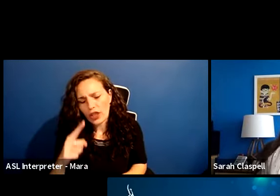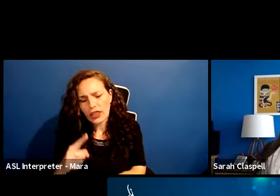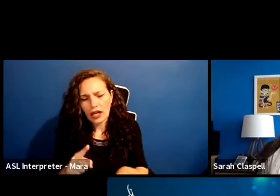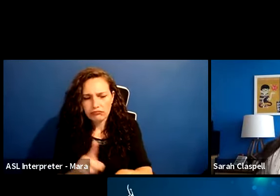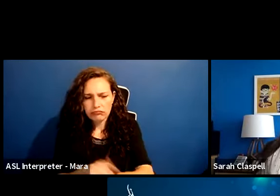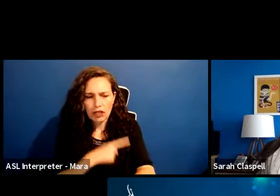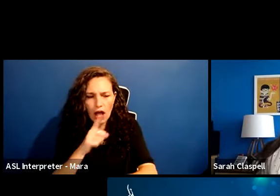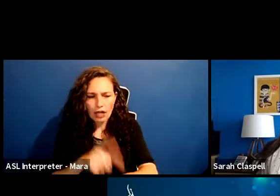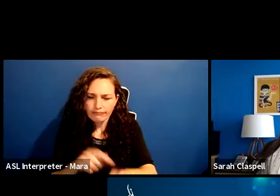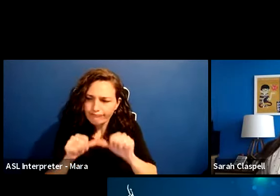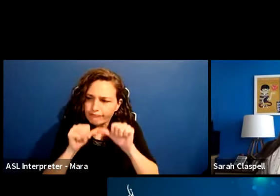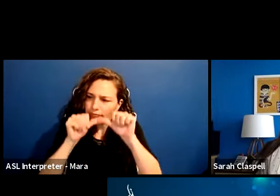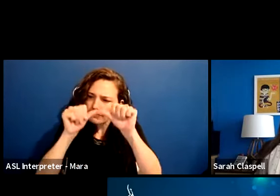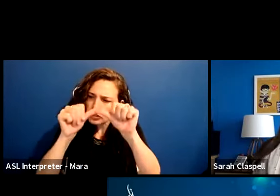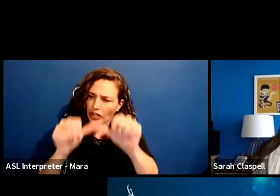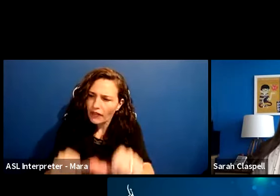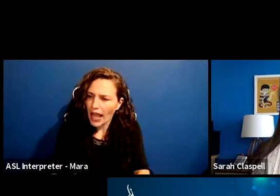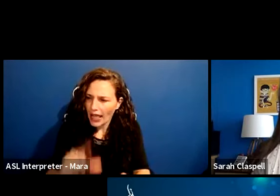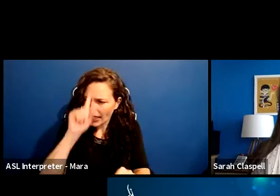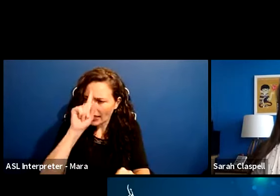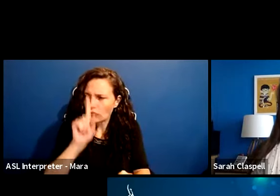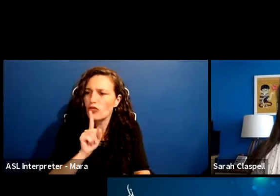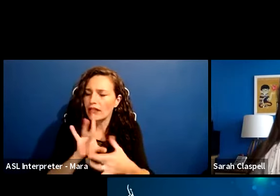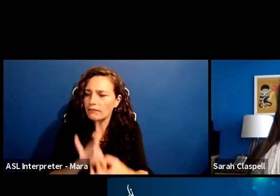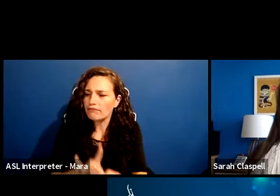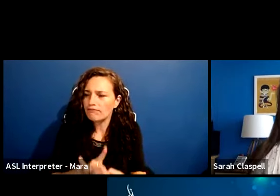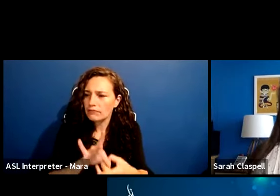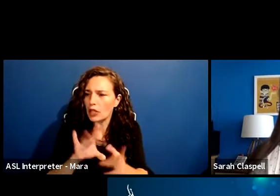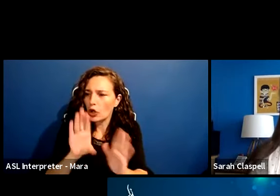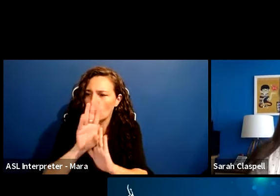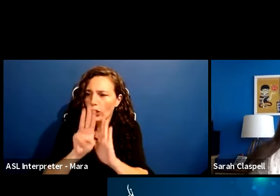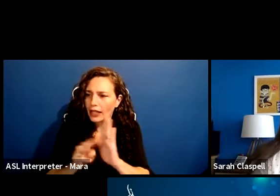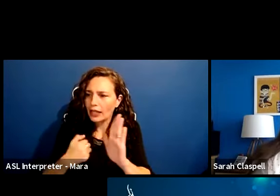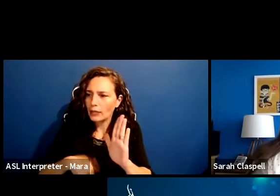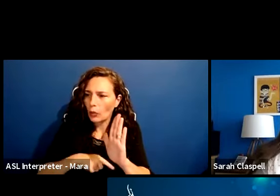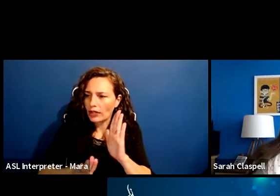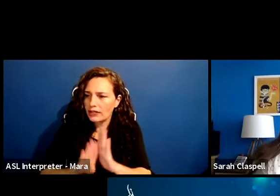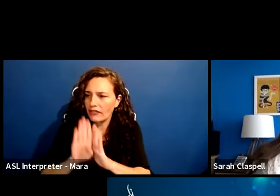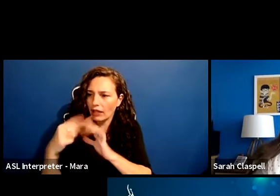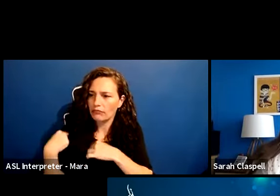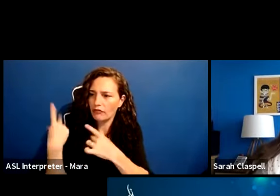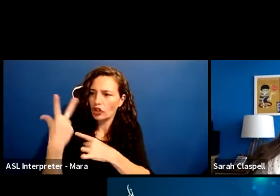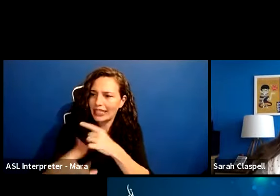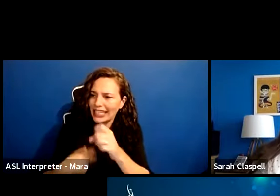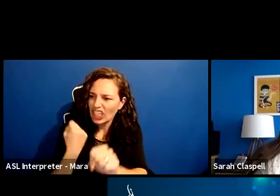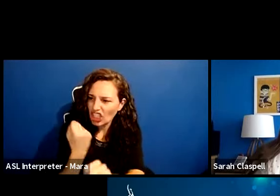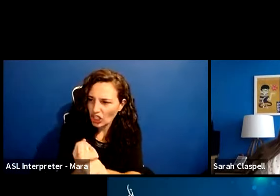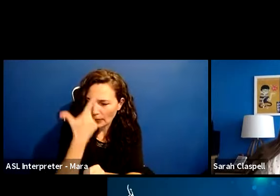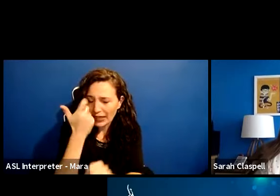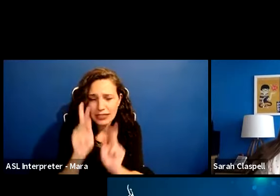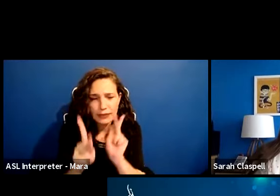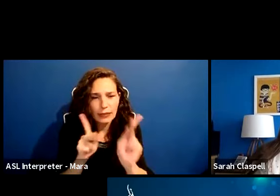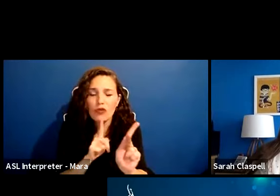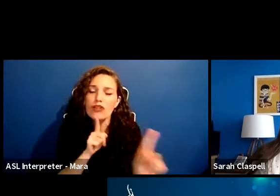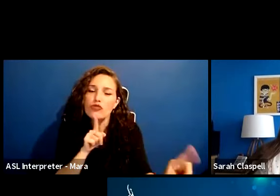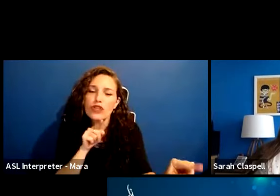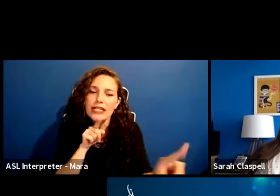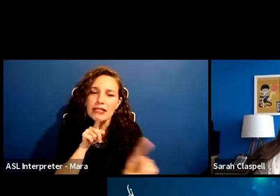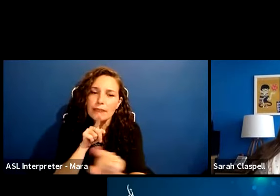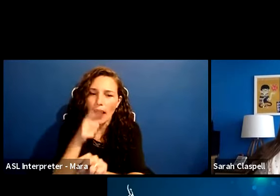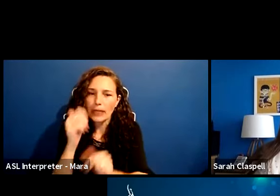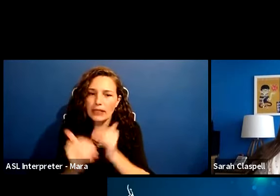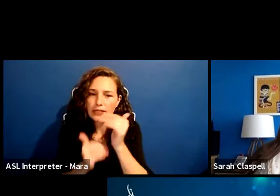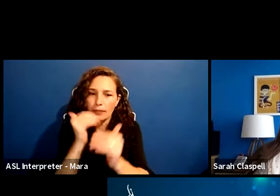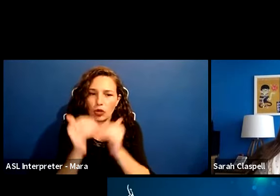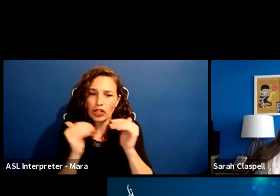the curriculum that we've developed over the years that, uh, everyone, um, responds really well to the progression that we offer at our